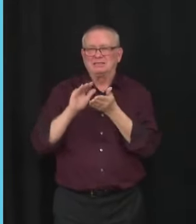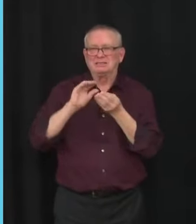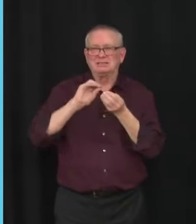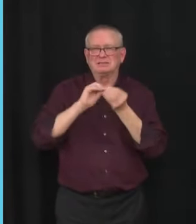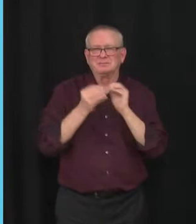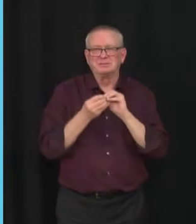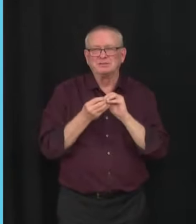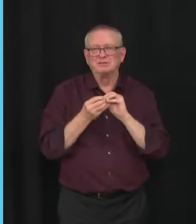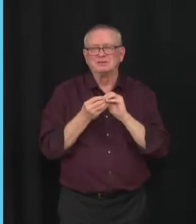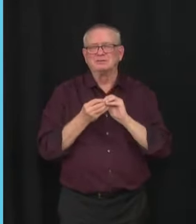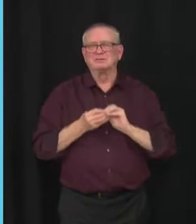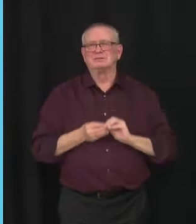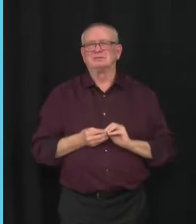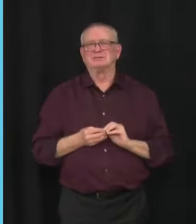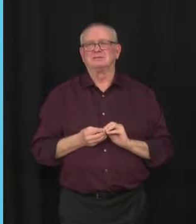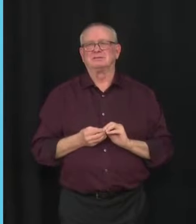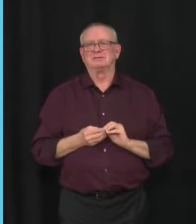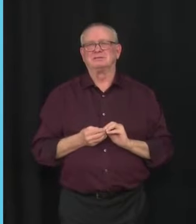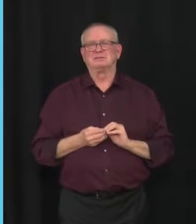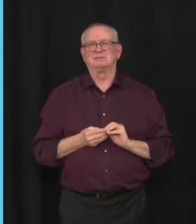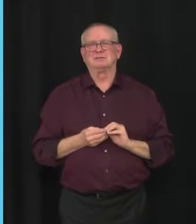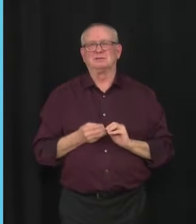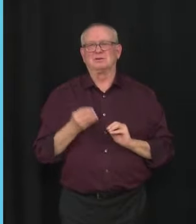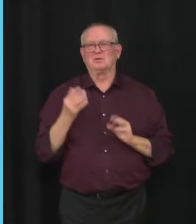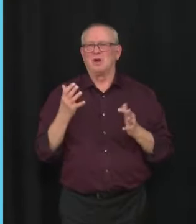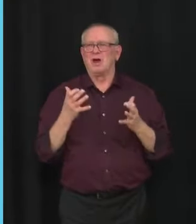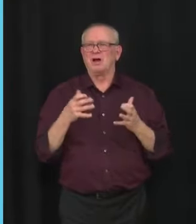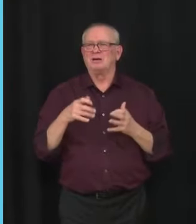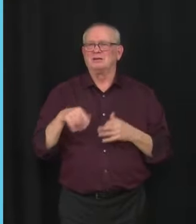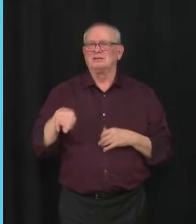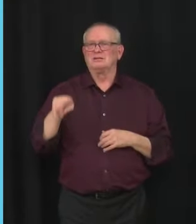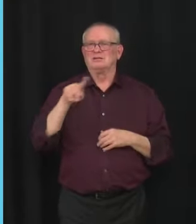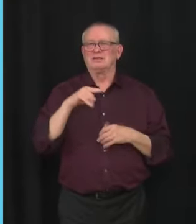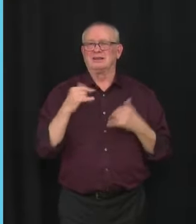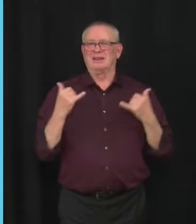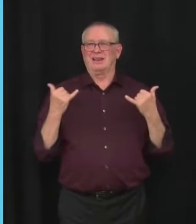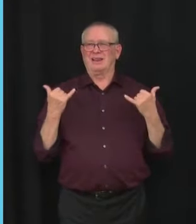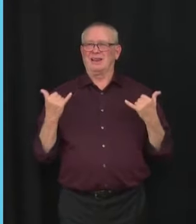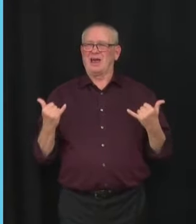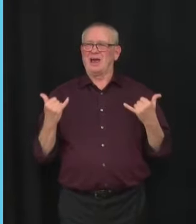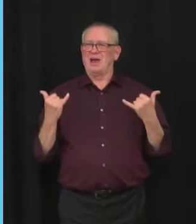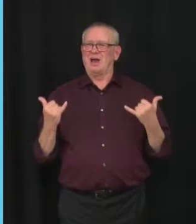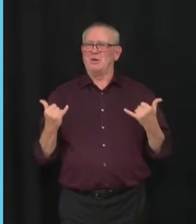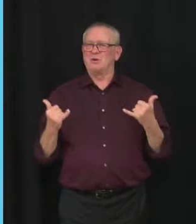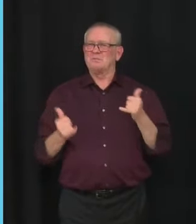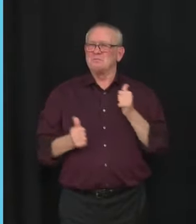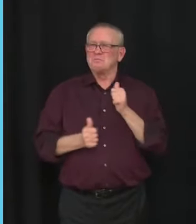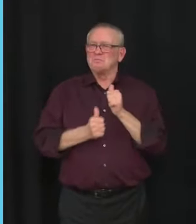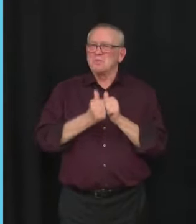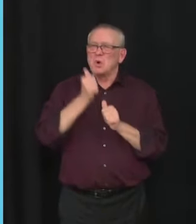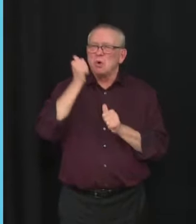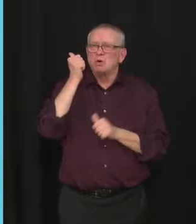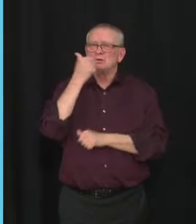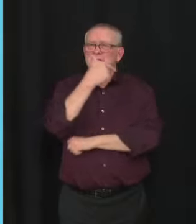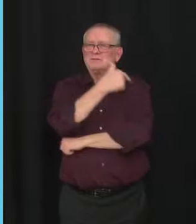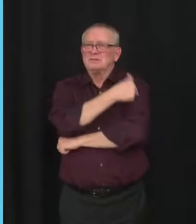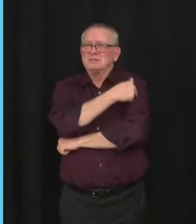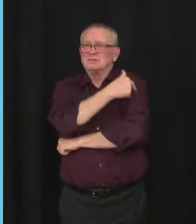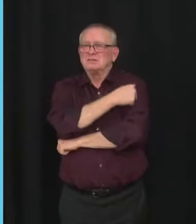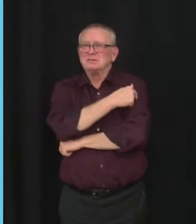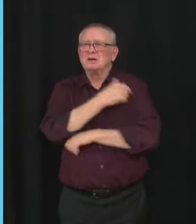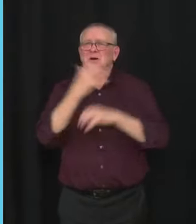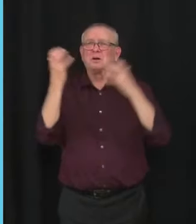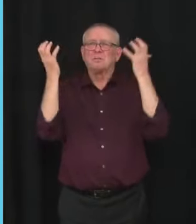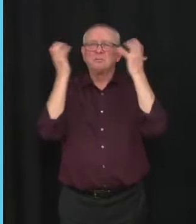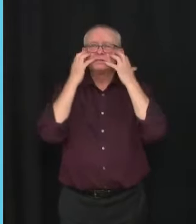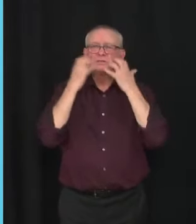COVID vaccines in elementary schools particularly given that other childhood vaccinations are already offered there without spoilage. And they